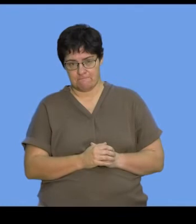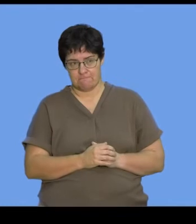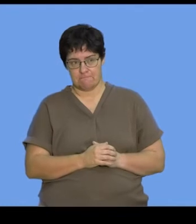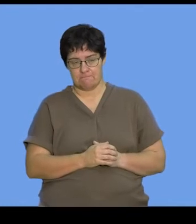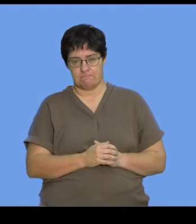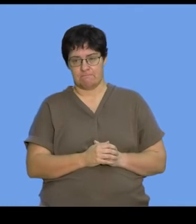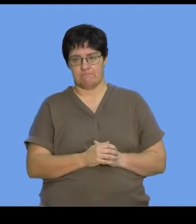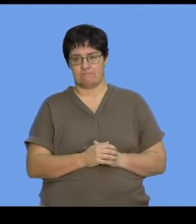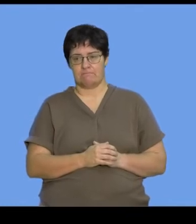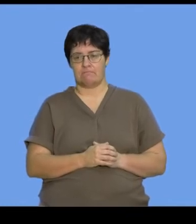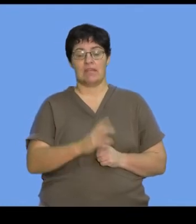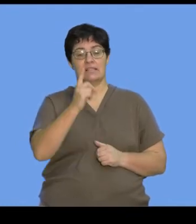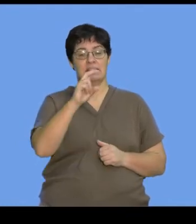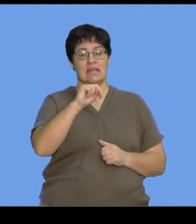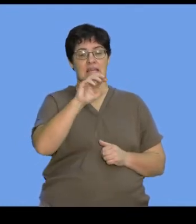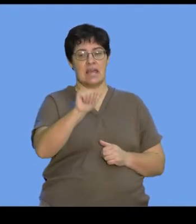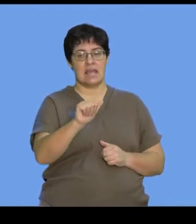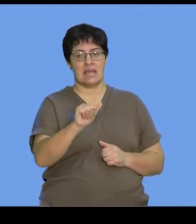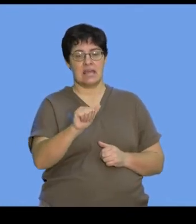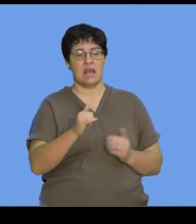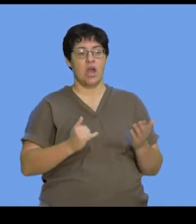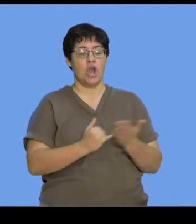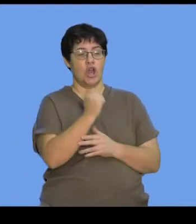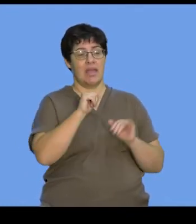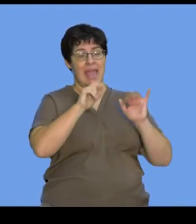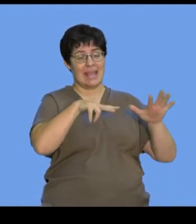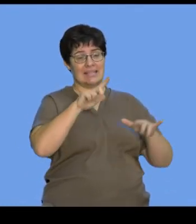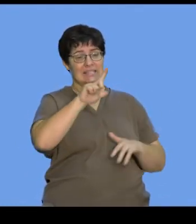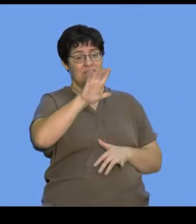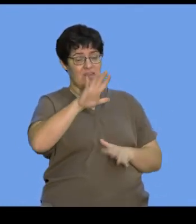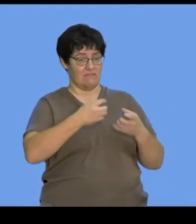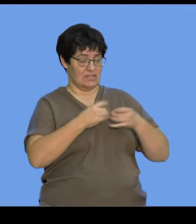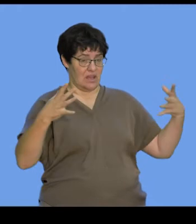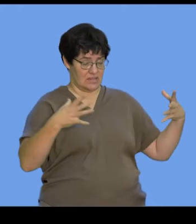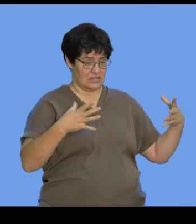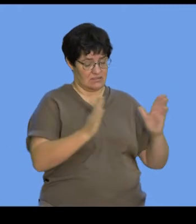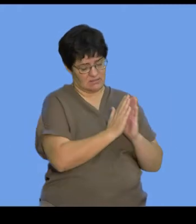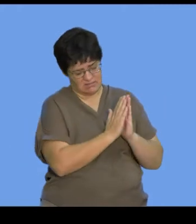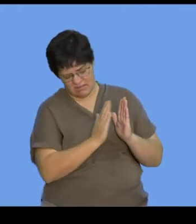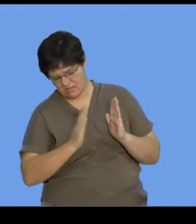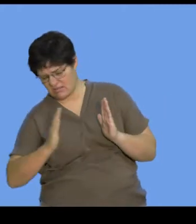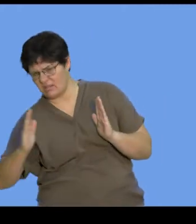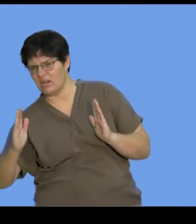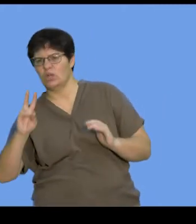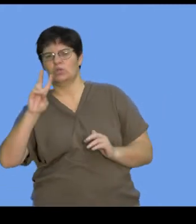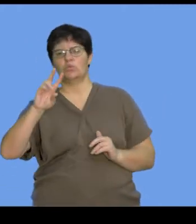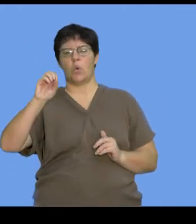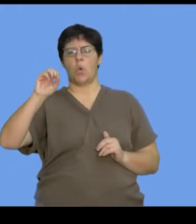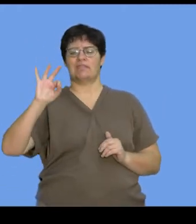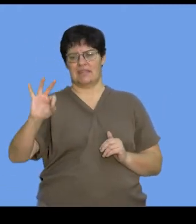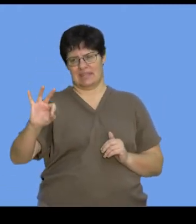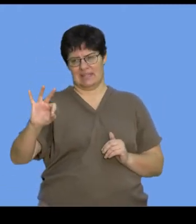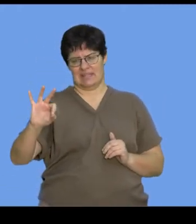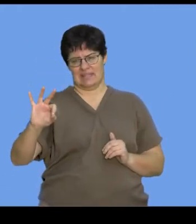So, the discovery of DNA started very early in 1875 and it went on until actually 2003